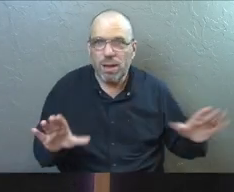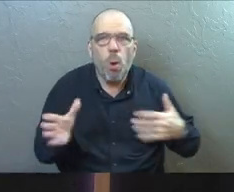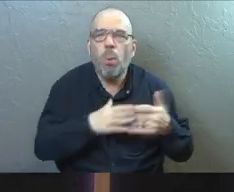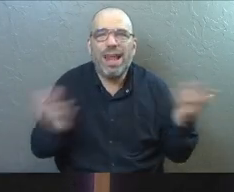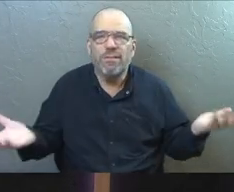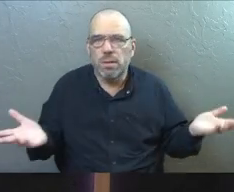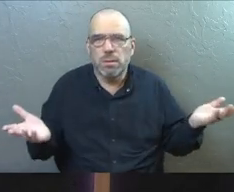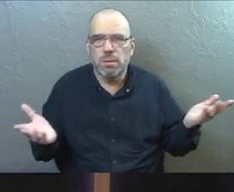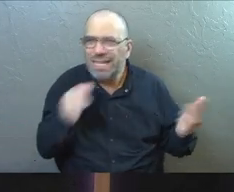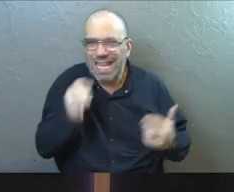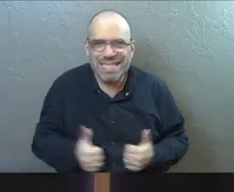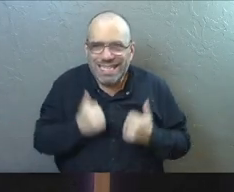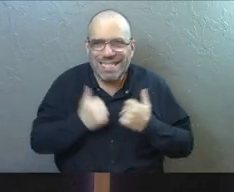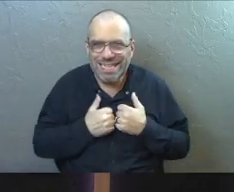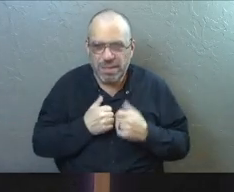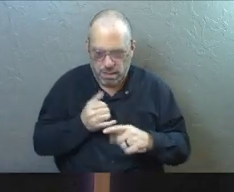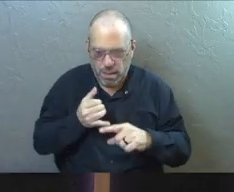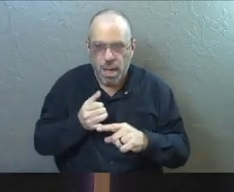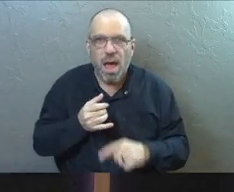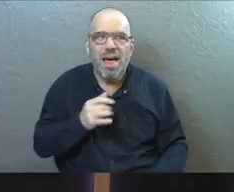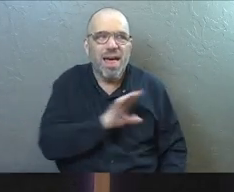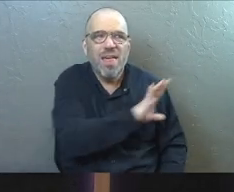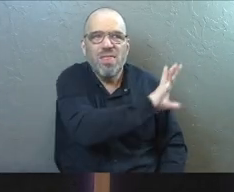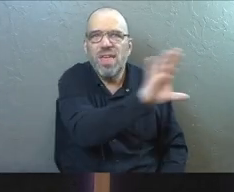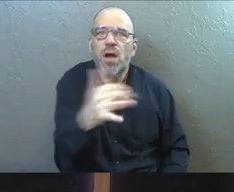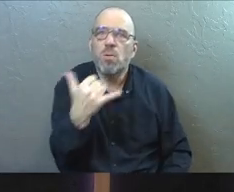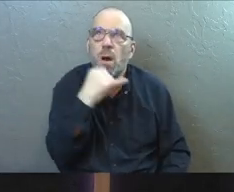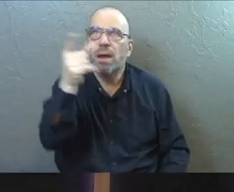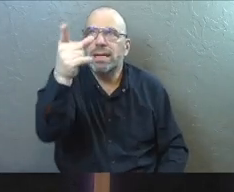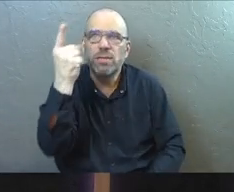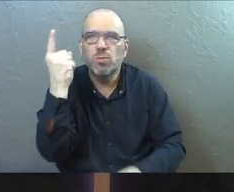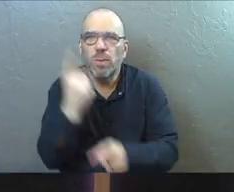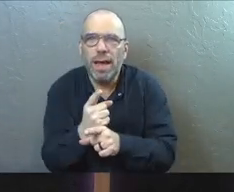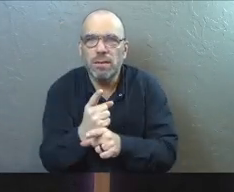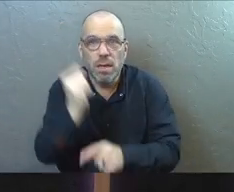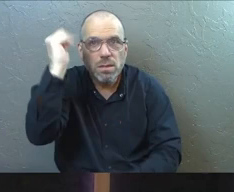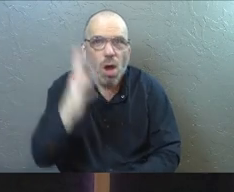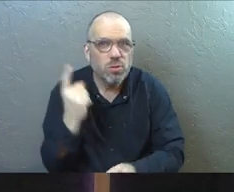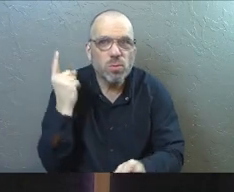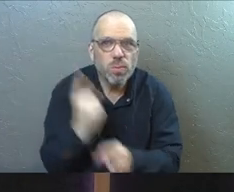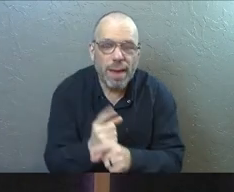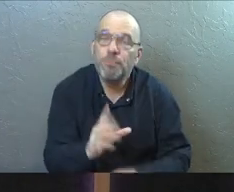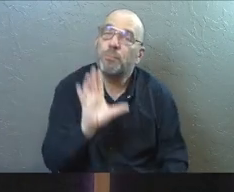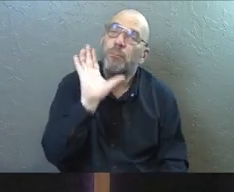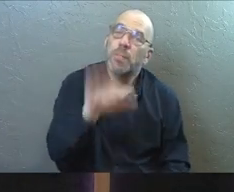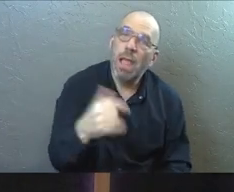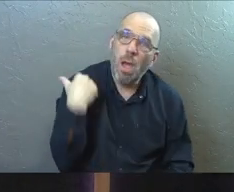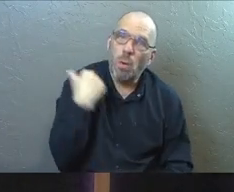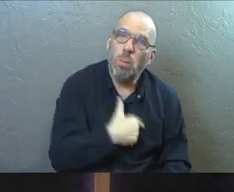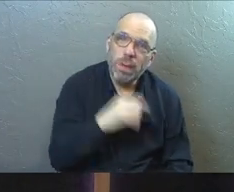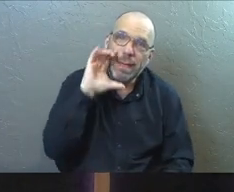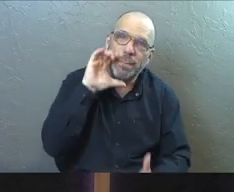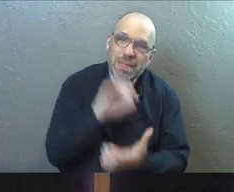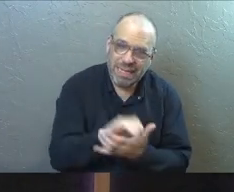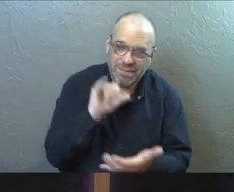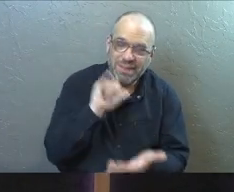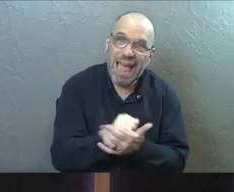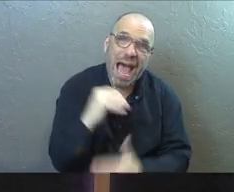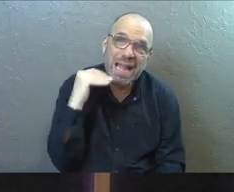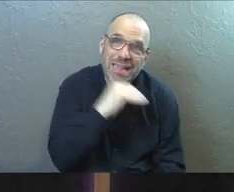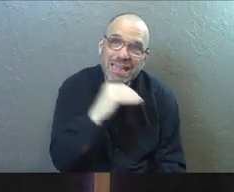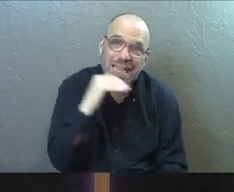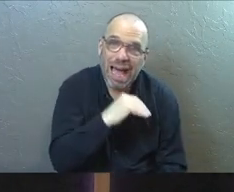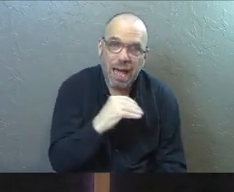your pick. And they're wrong and God is right. And because we believe that lie,